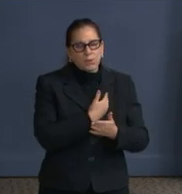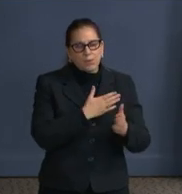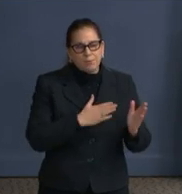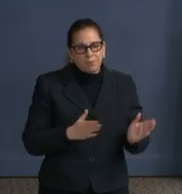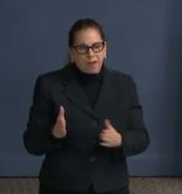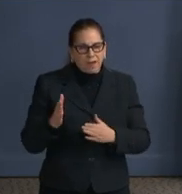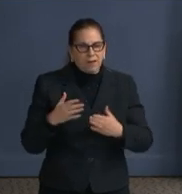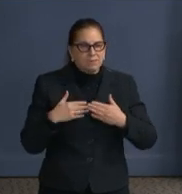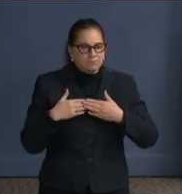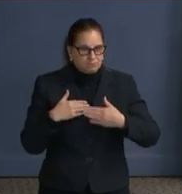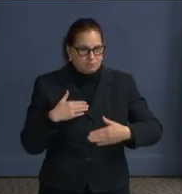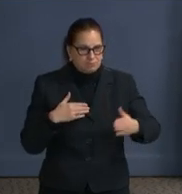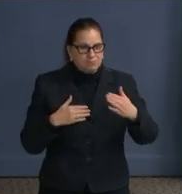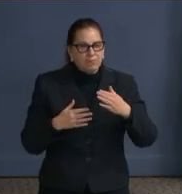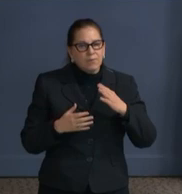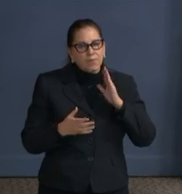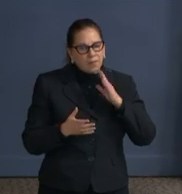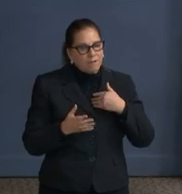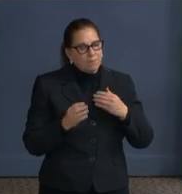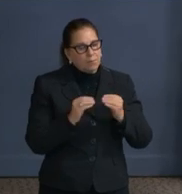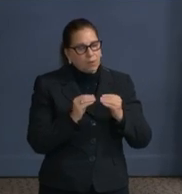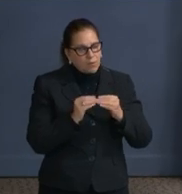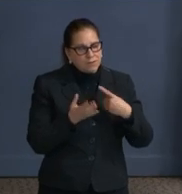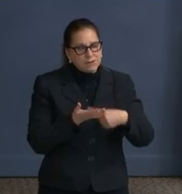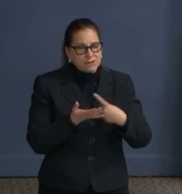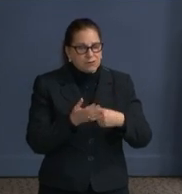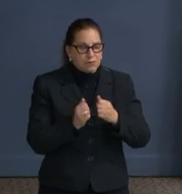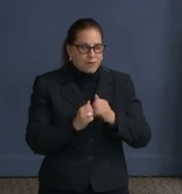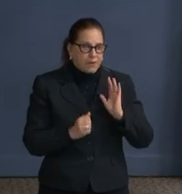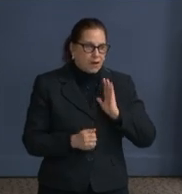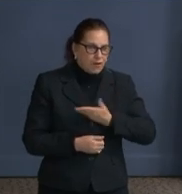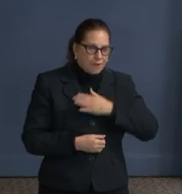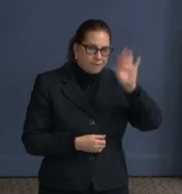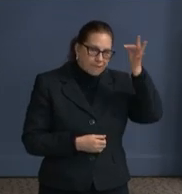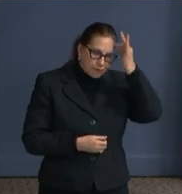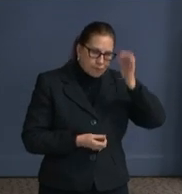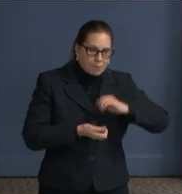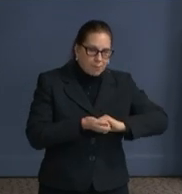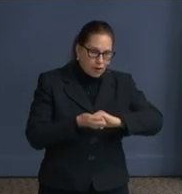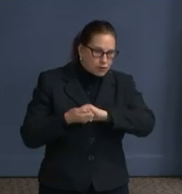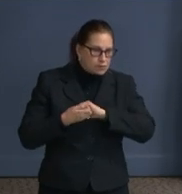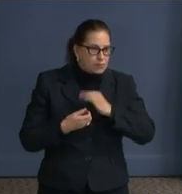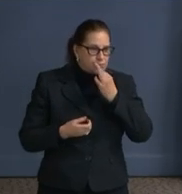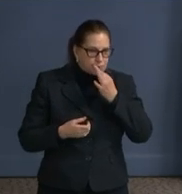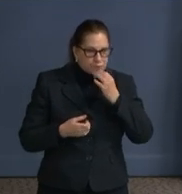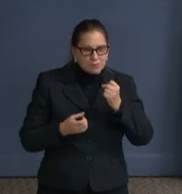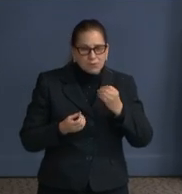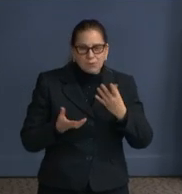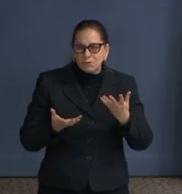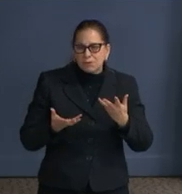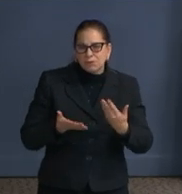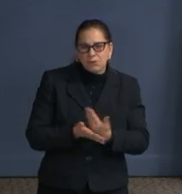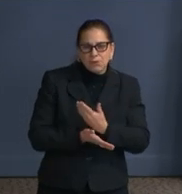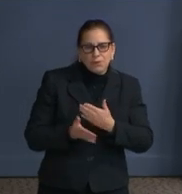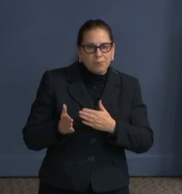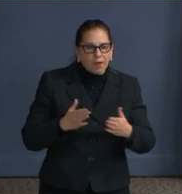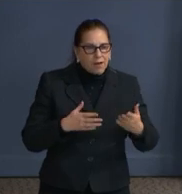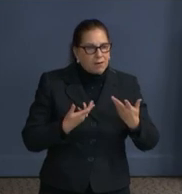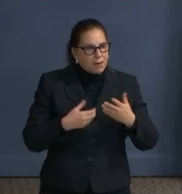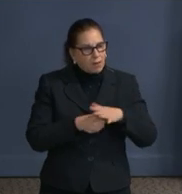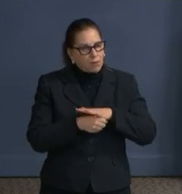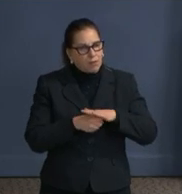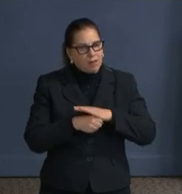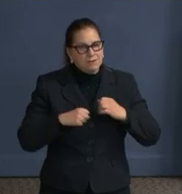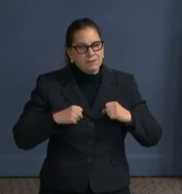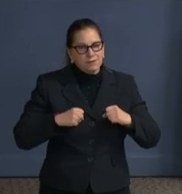discussions with our federal partners and a close examination of our local needs, too. Are you asking for